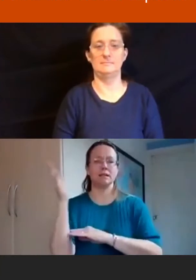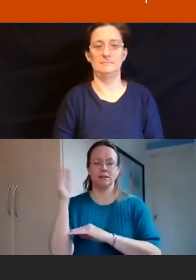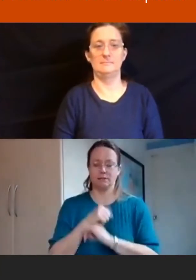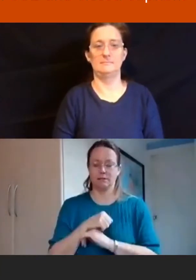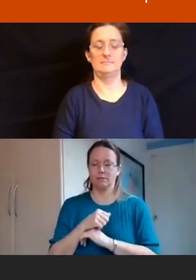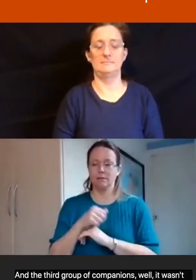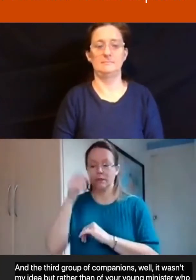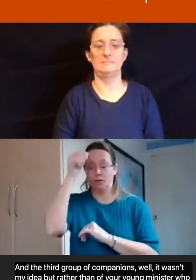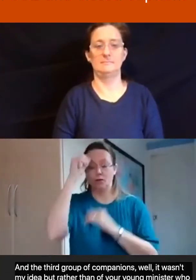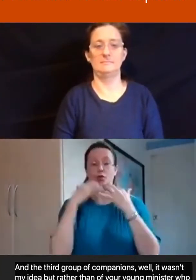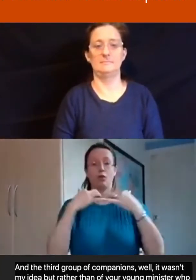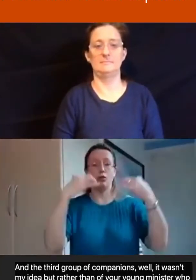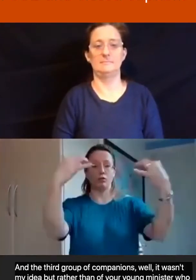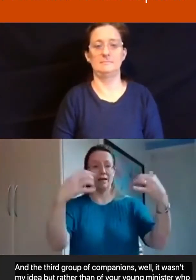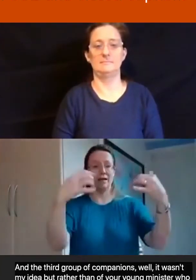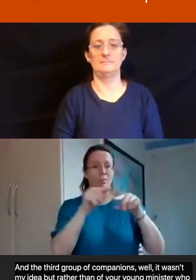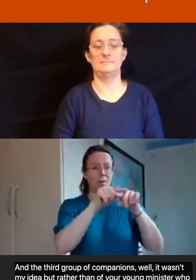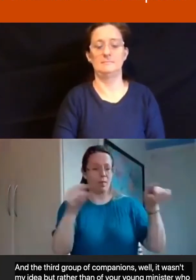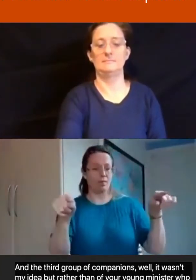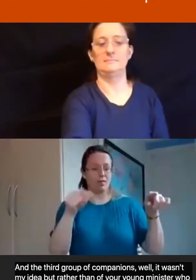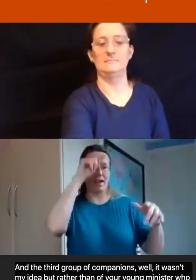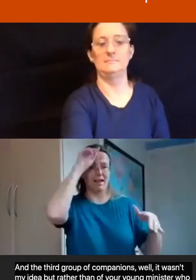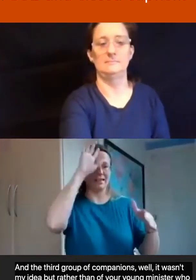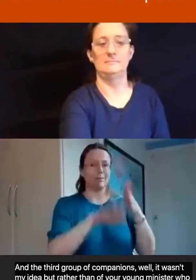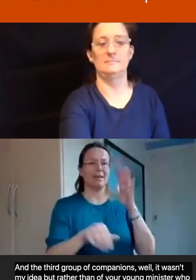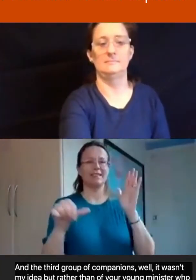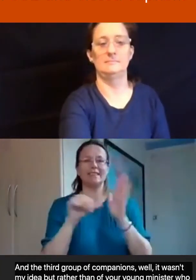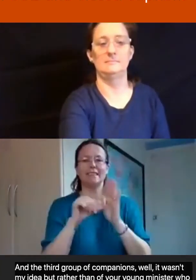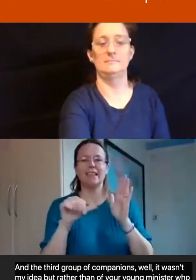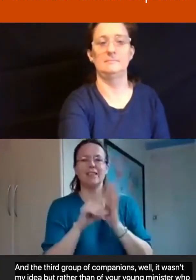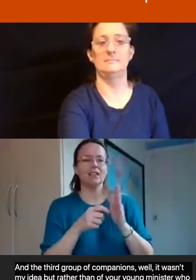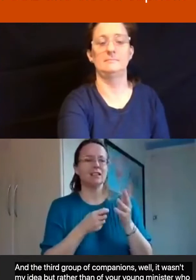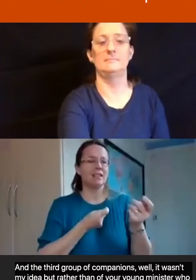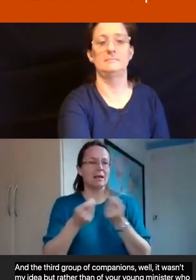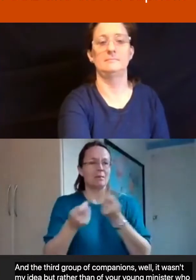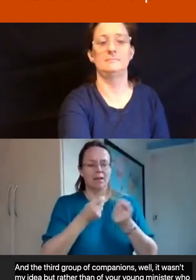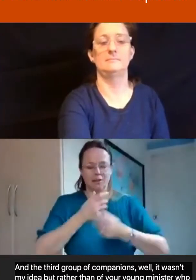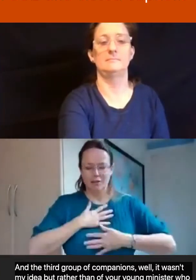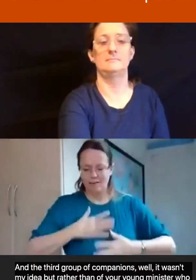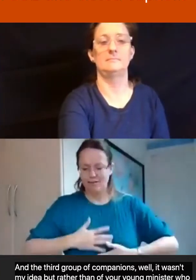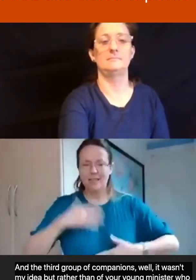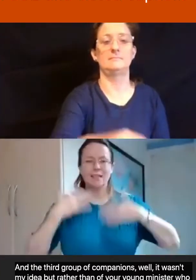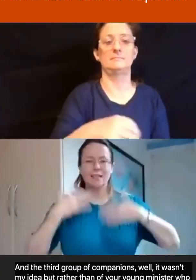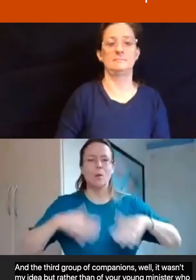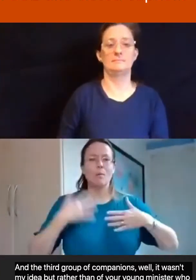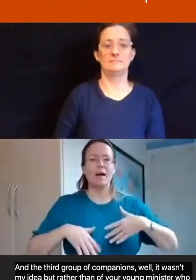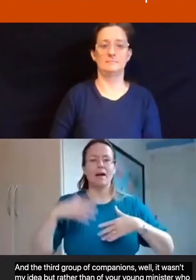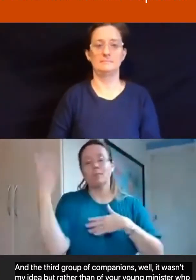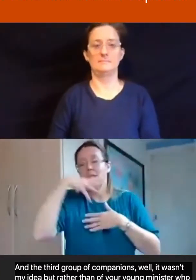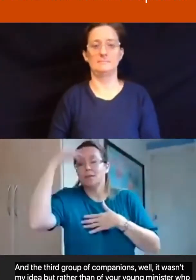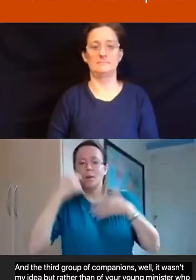the congregation, who experienced difficulty managing their physical pain and their soul pain,